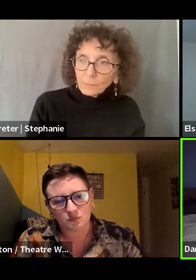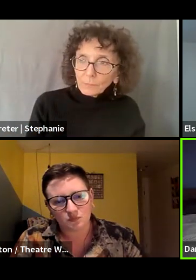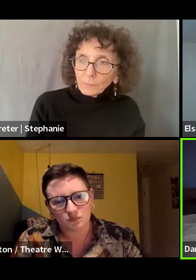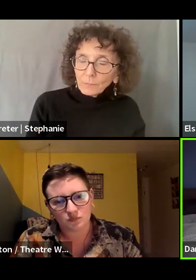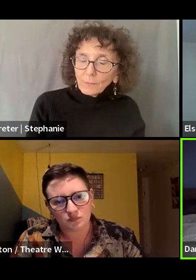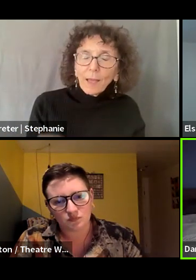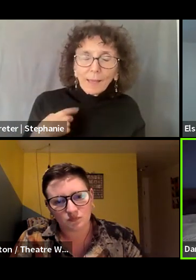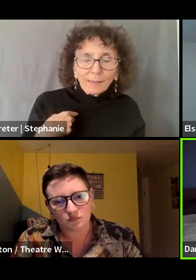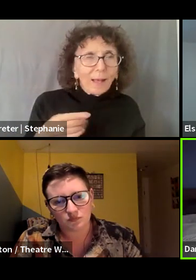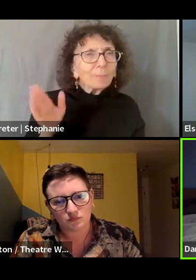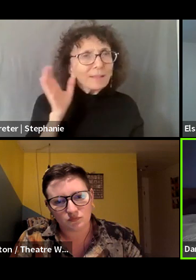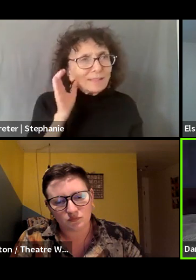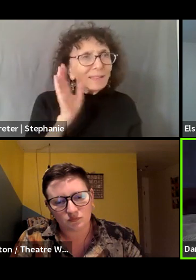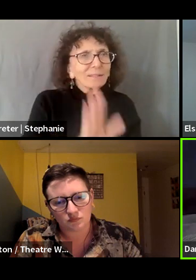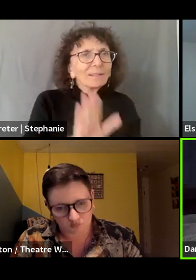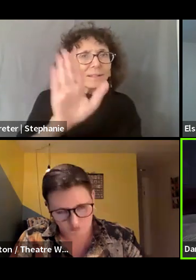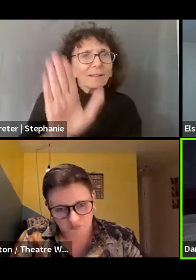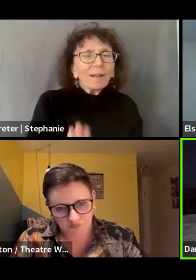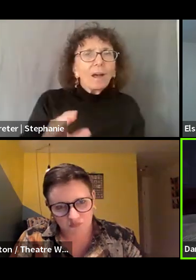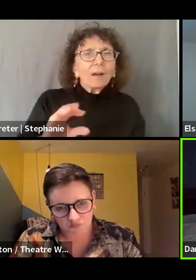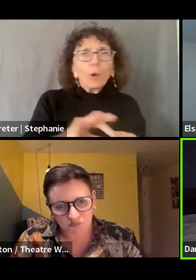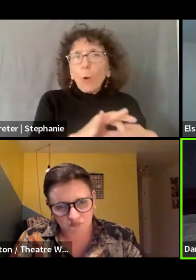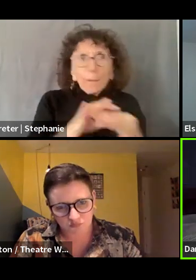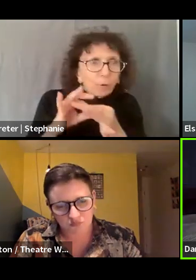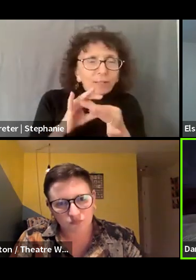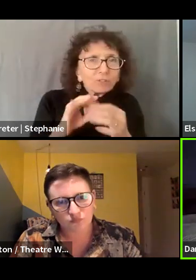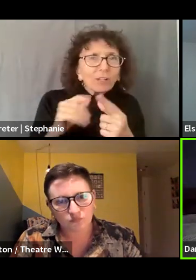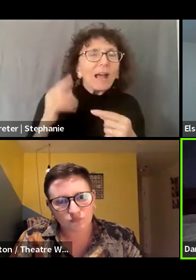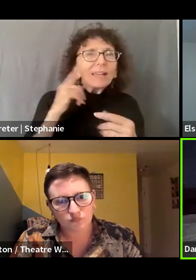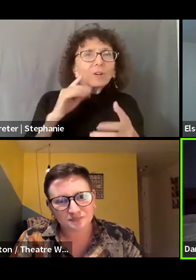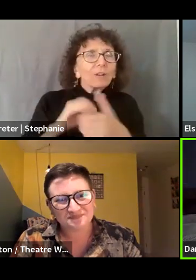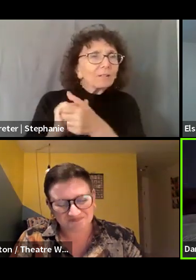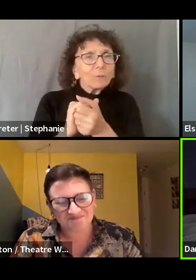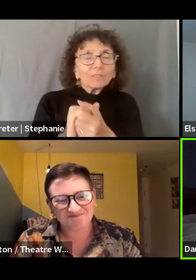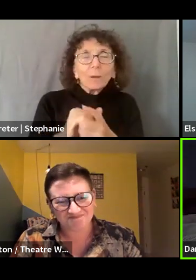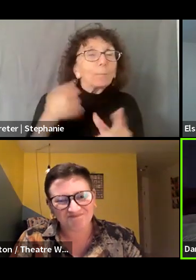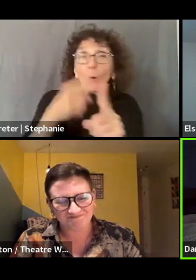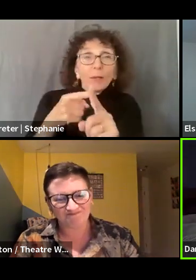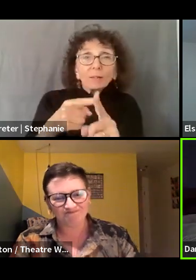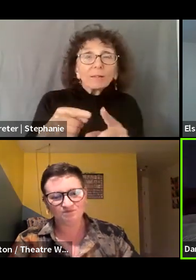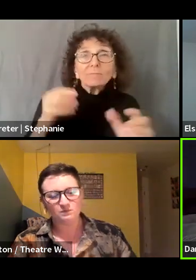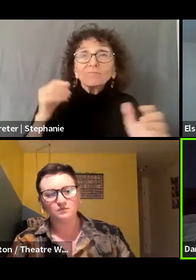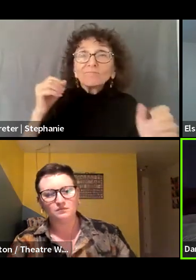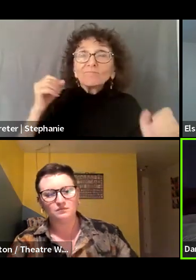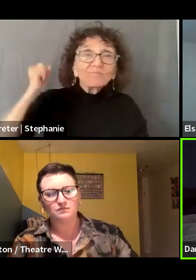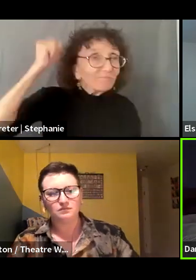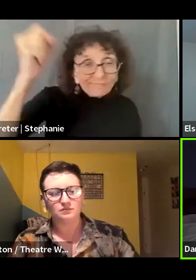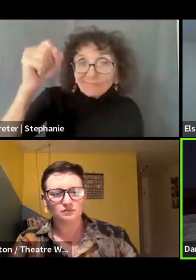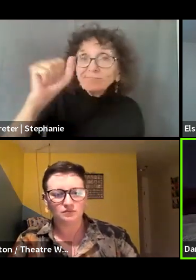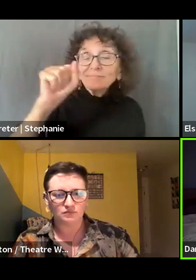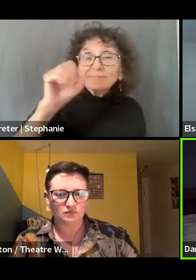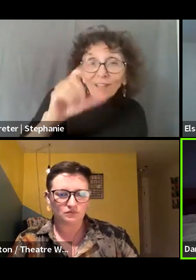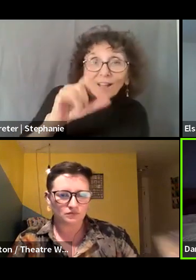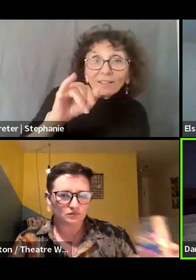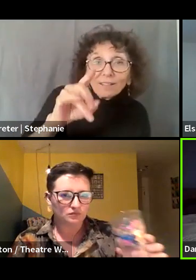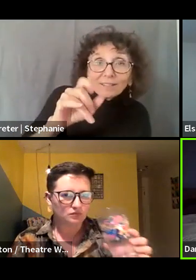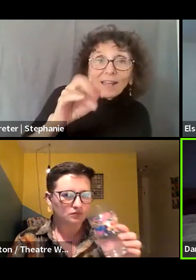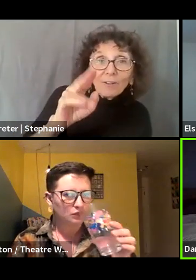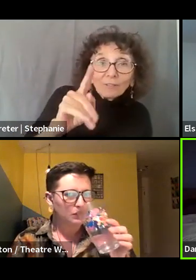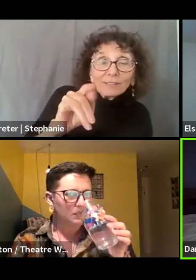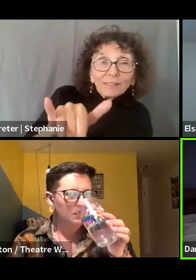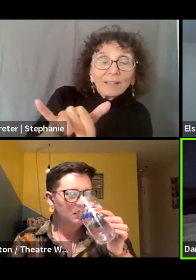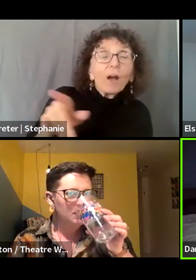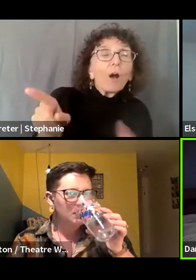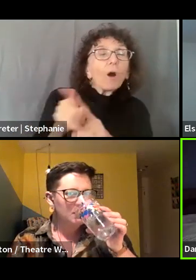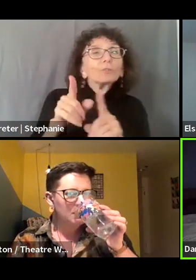loving hearing like cooperation, collaboration, working together, right, solidarity, right, being lifted up over and over again, is also just like wanting to name and recognize